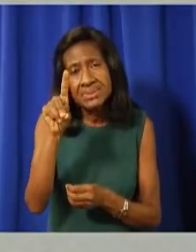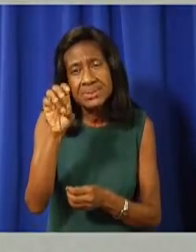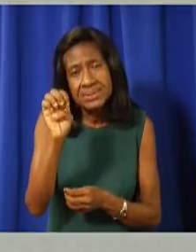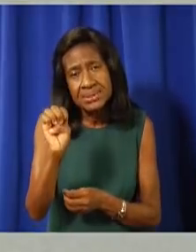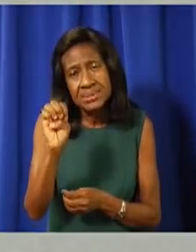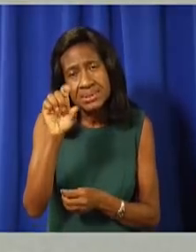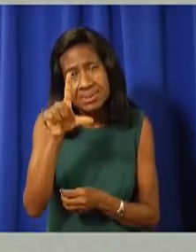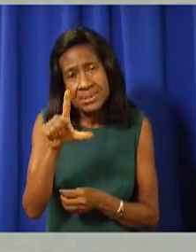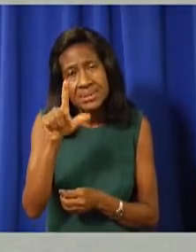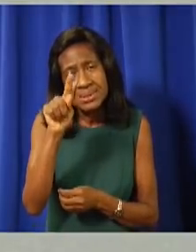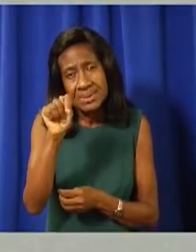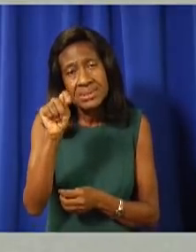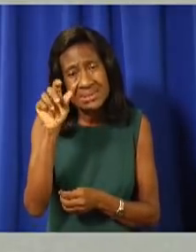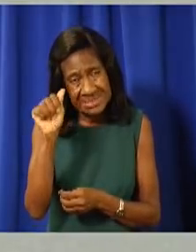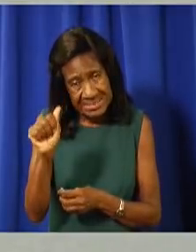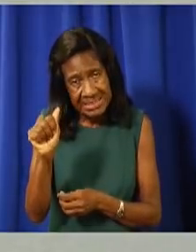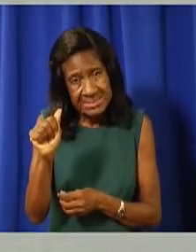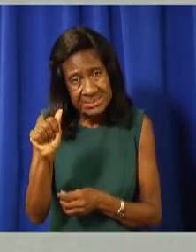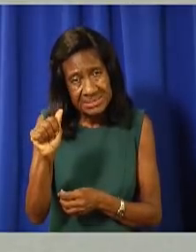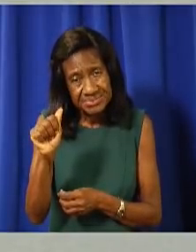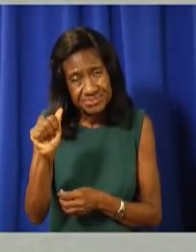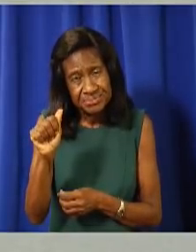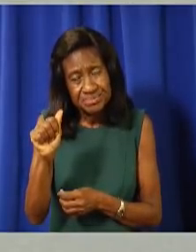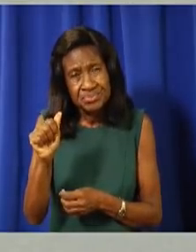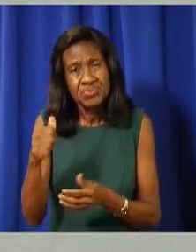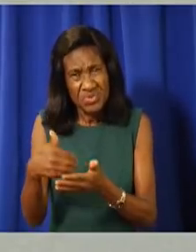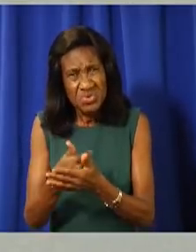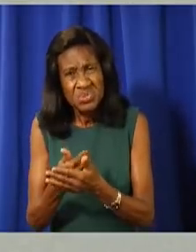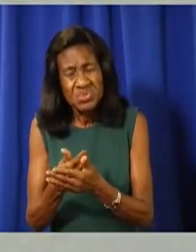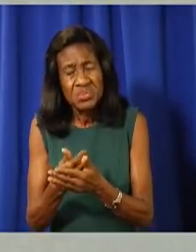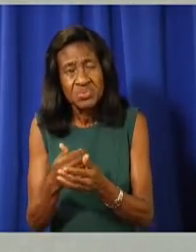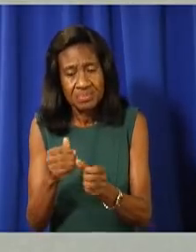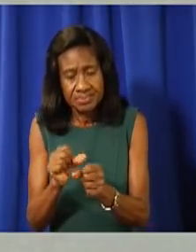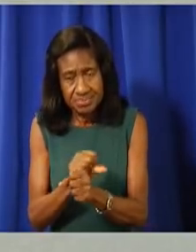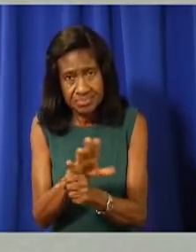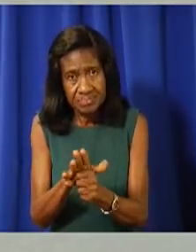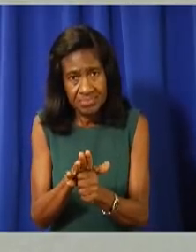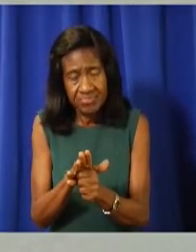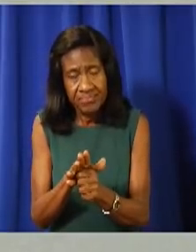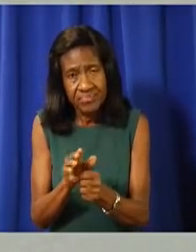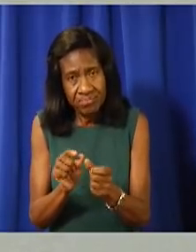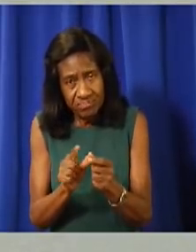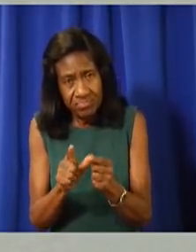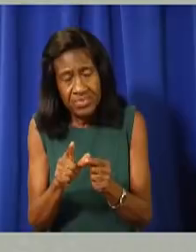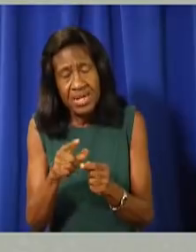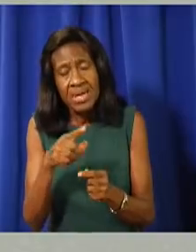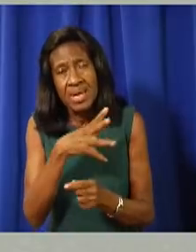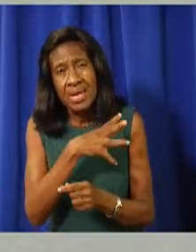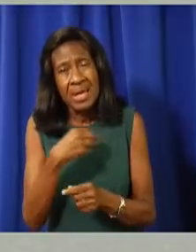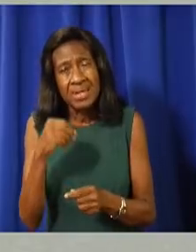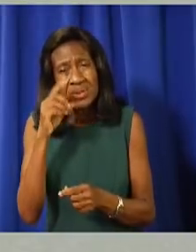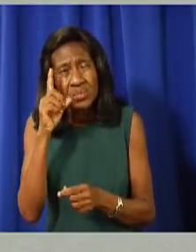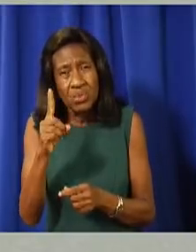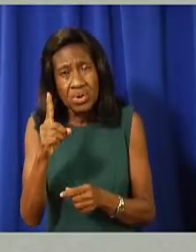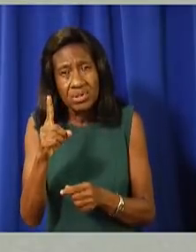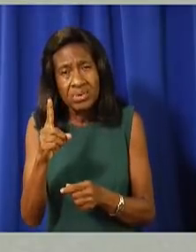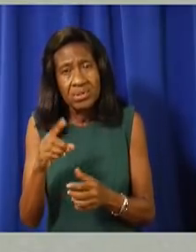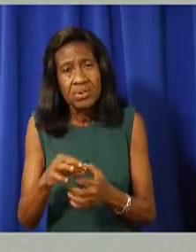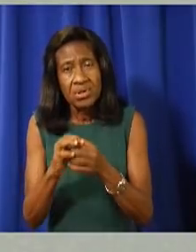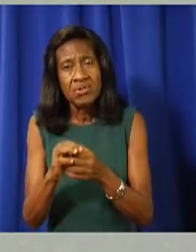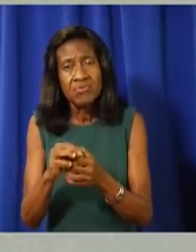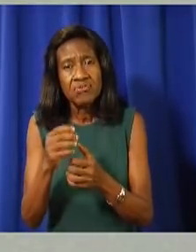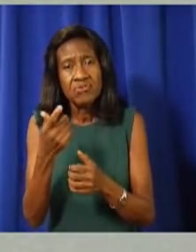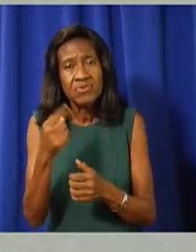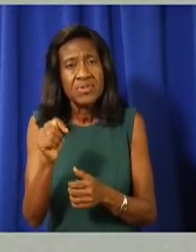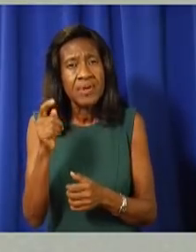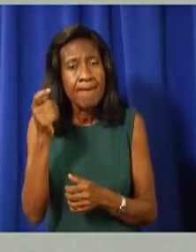are keenly following the research and scientific learnings. One of the many benefits of being